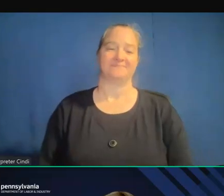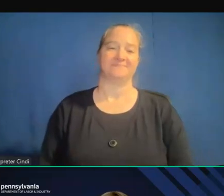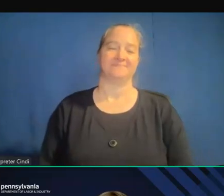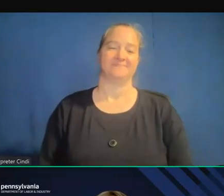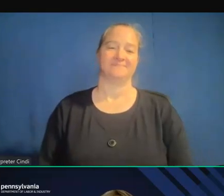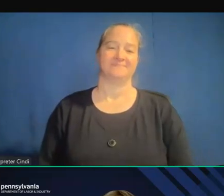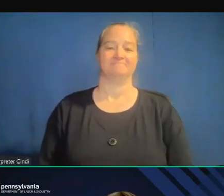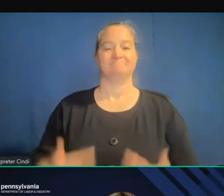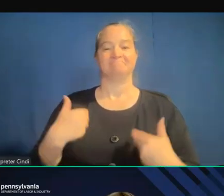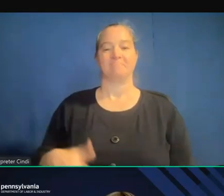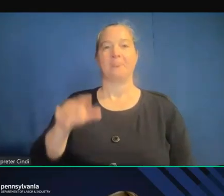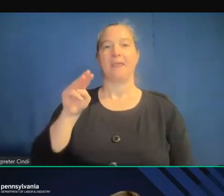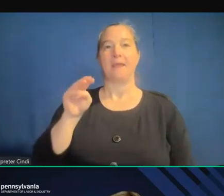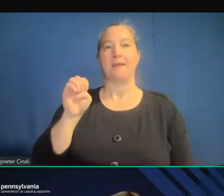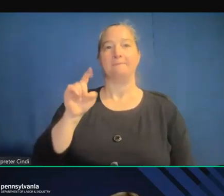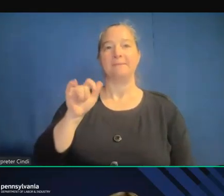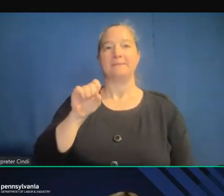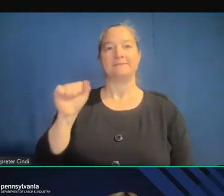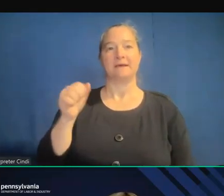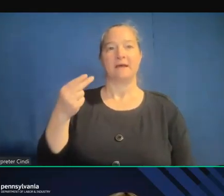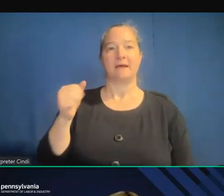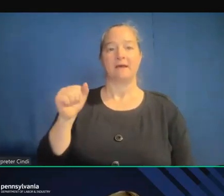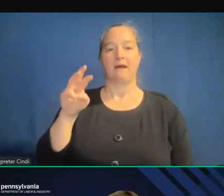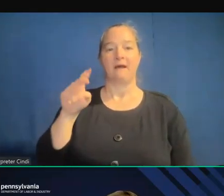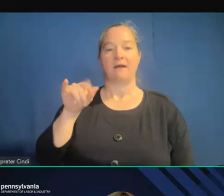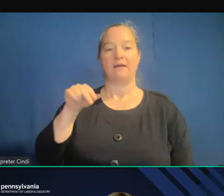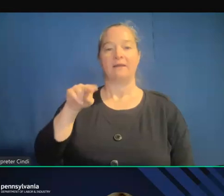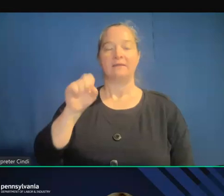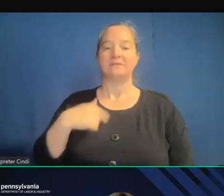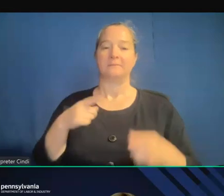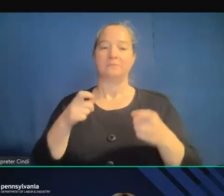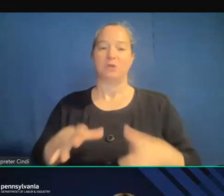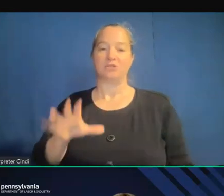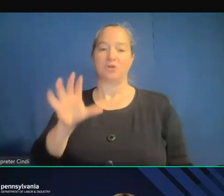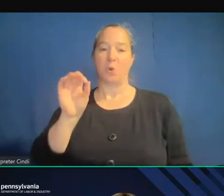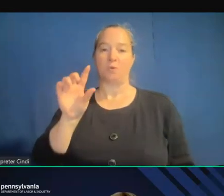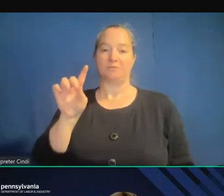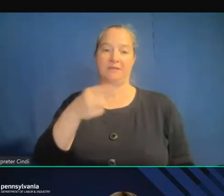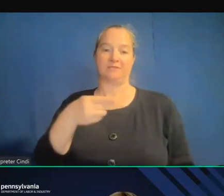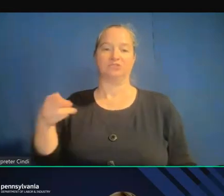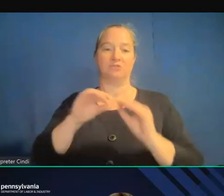I'm Melissa Hawkins, the Director for the Office of Deaf and Hard of Hearing. Thank you all for joining us.